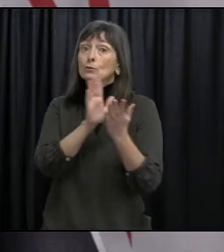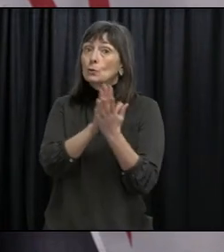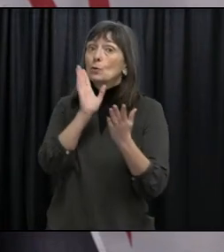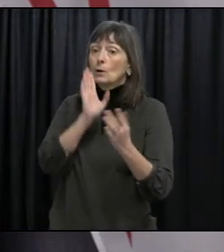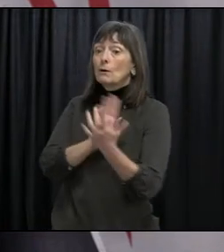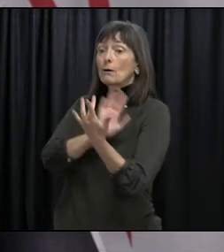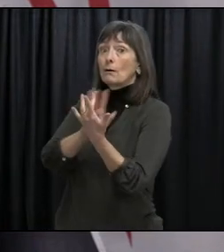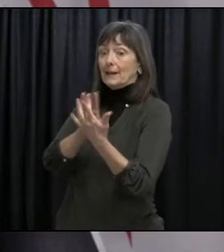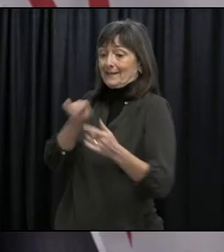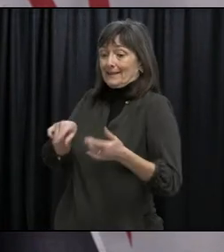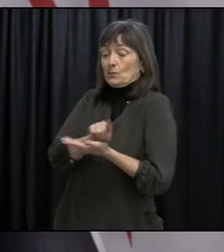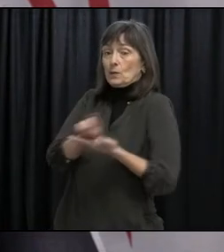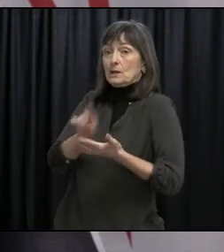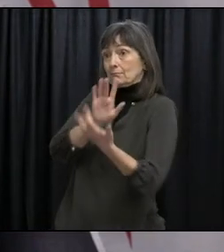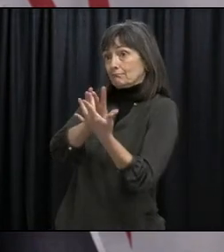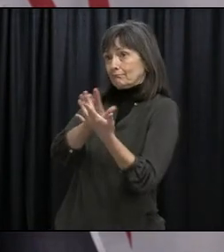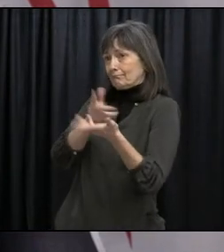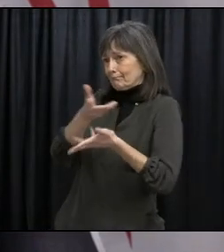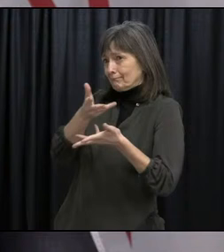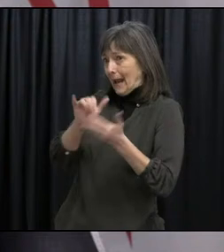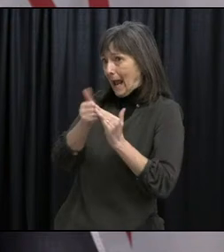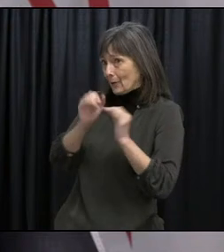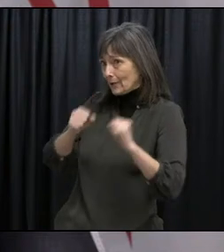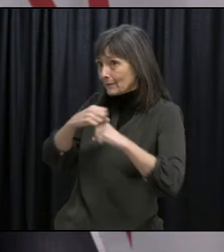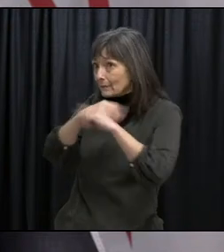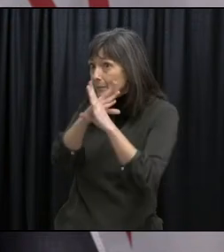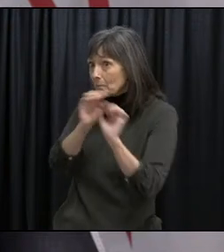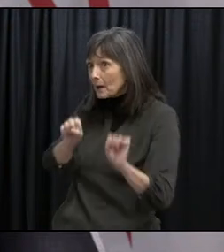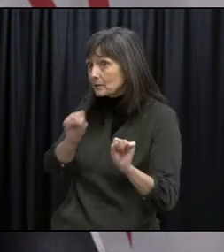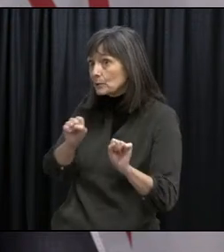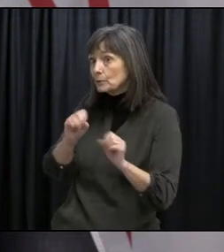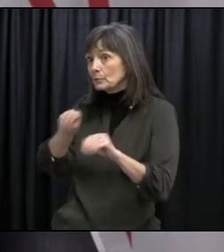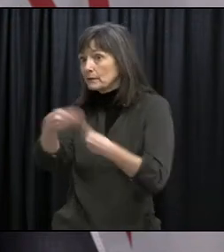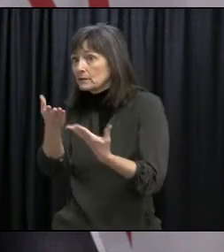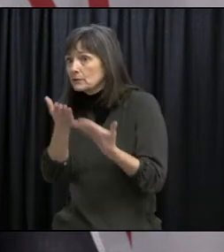with families later this week to discuss virtual programming and services.